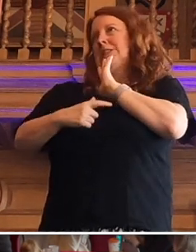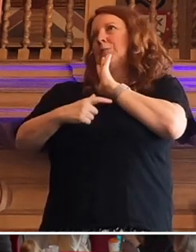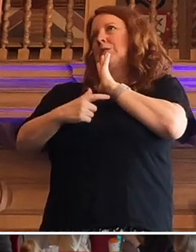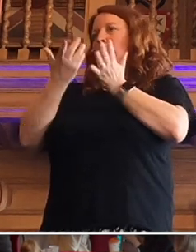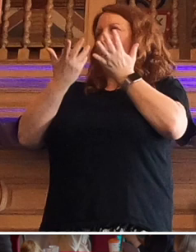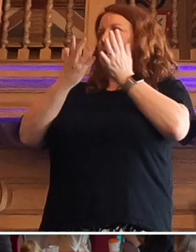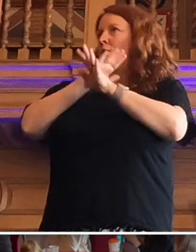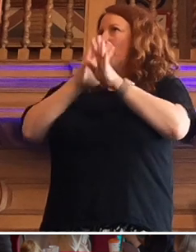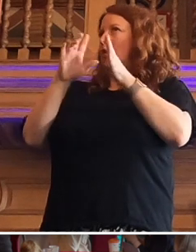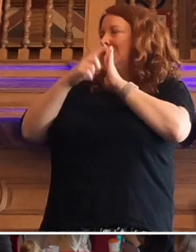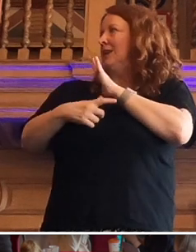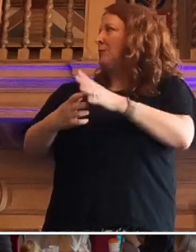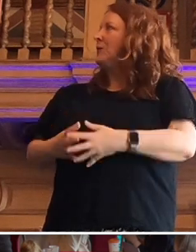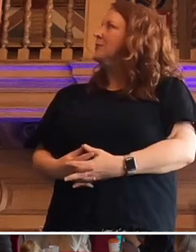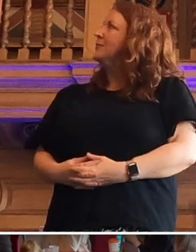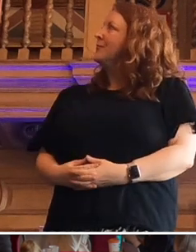-disabled.